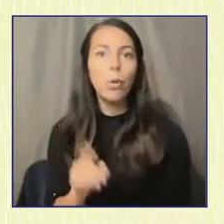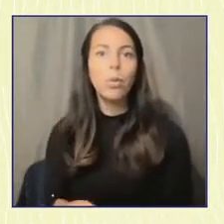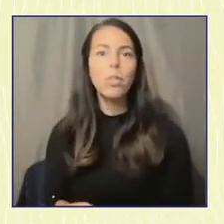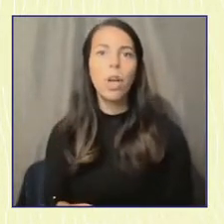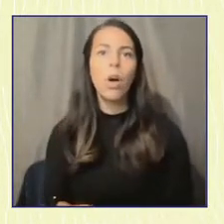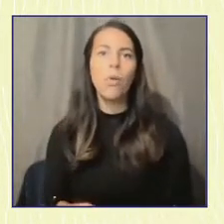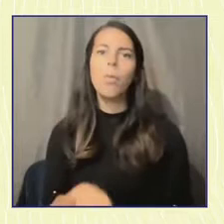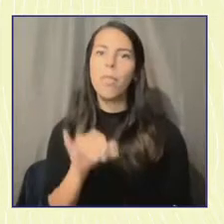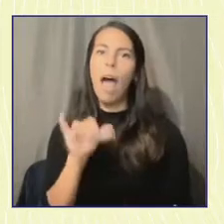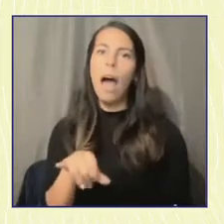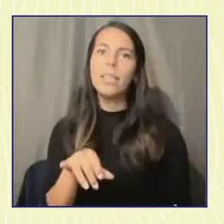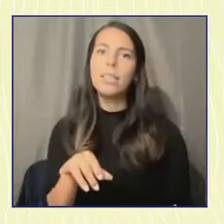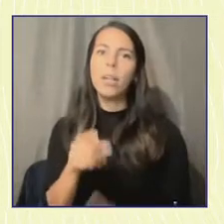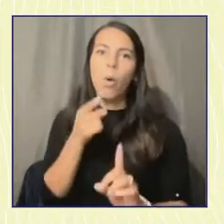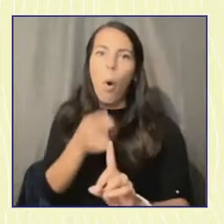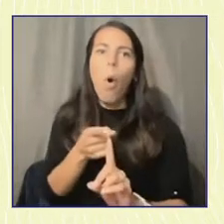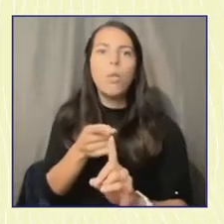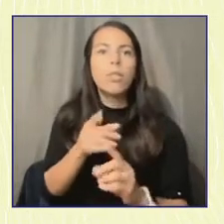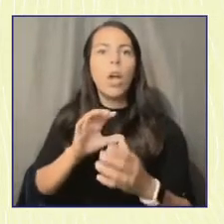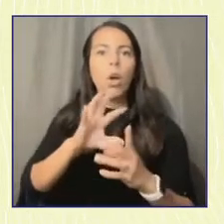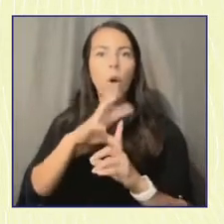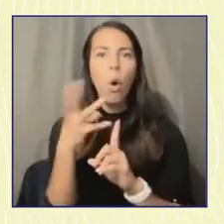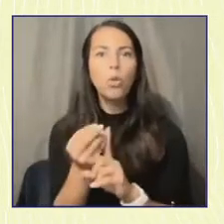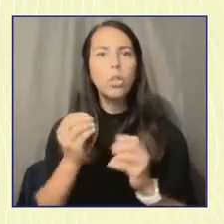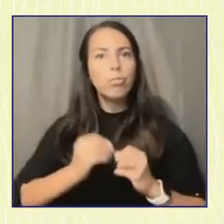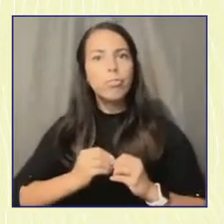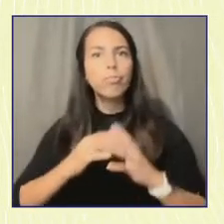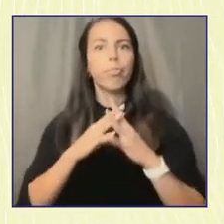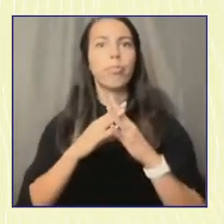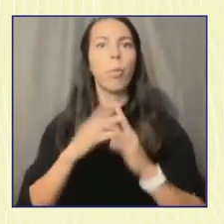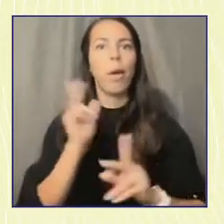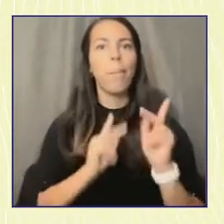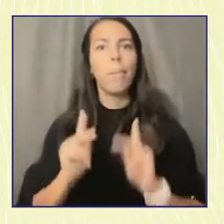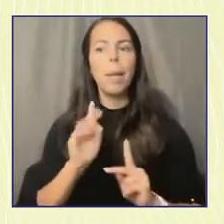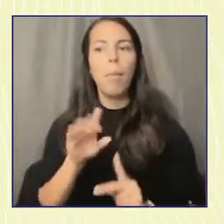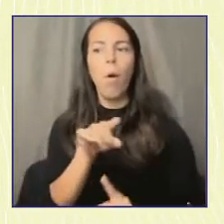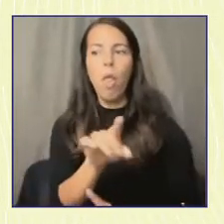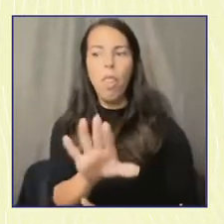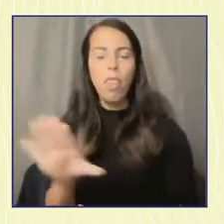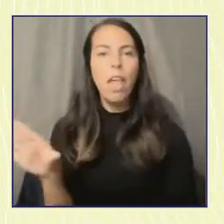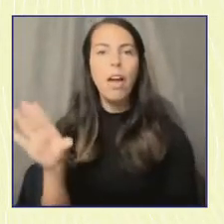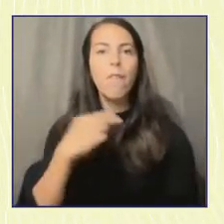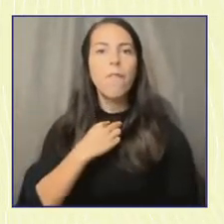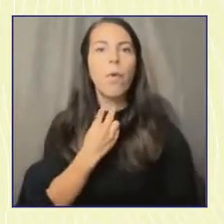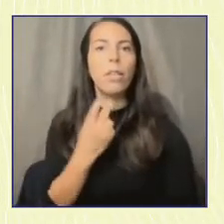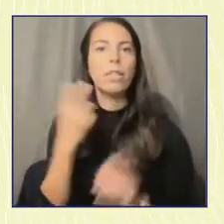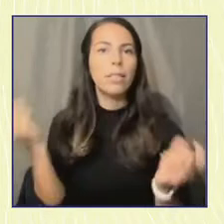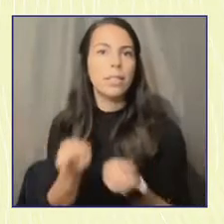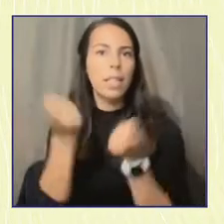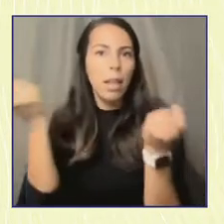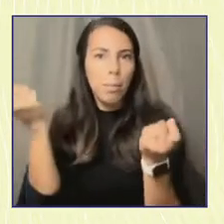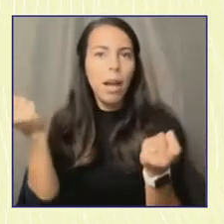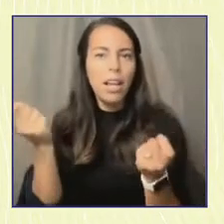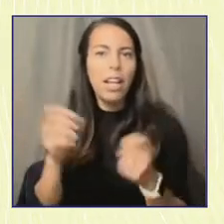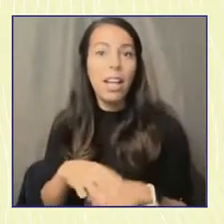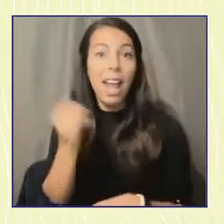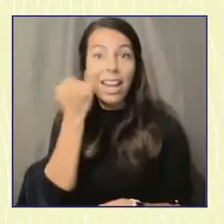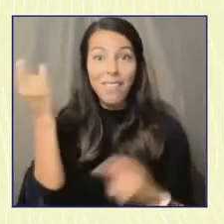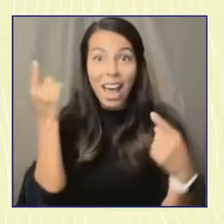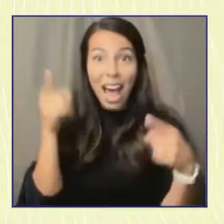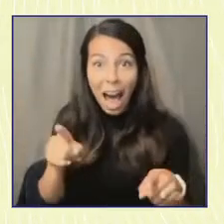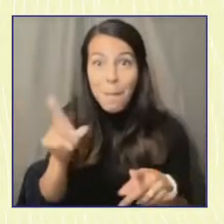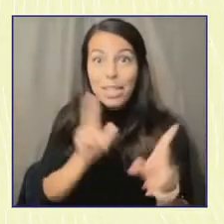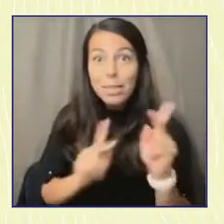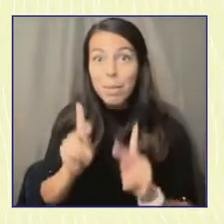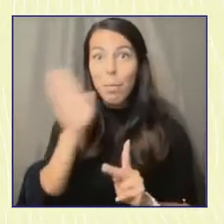culture where young voices are really embraced and celebrated. And when that happens, young people are going to be a lot more excited to vote because